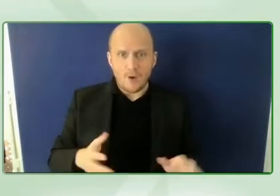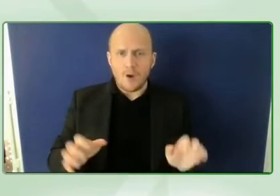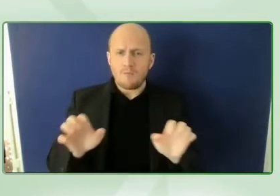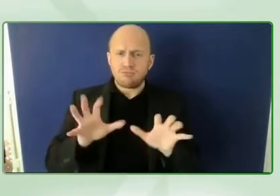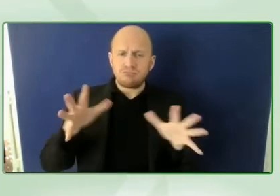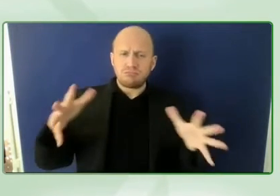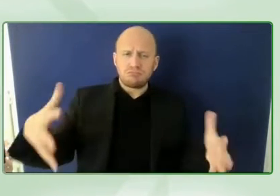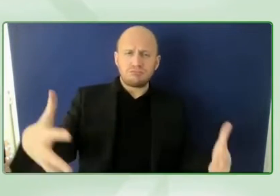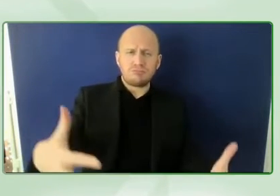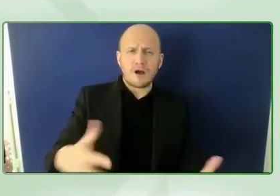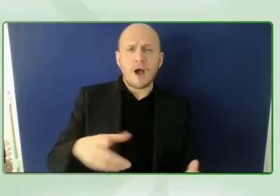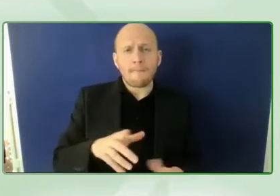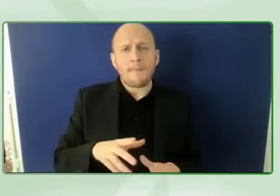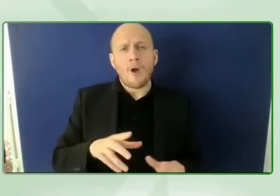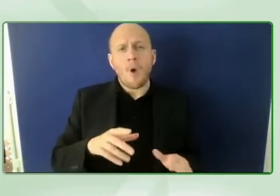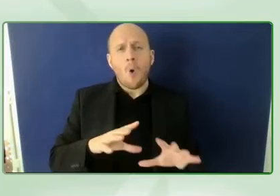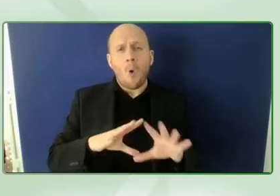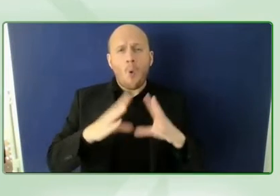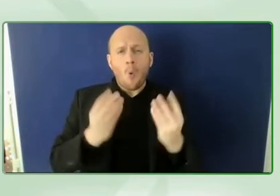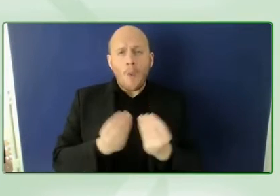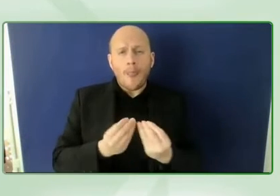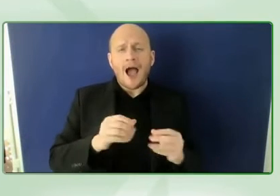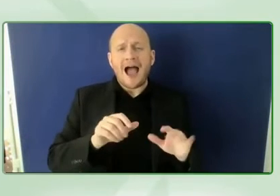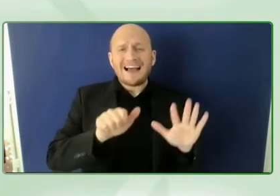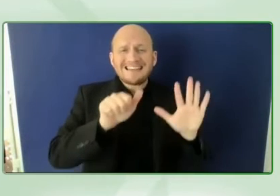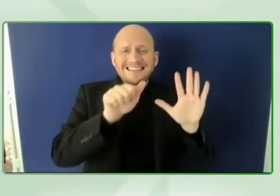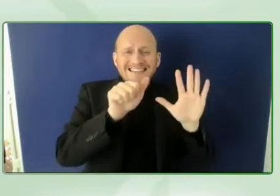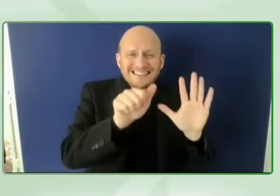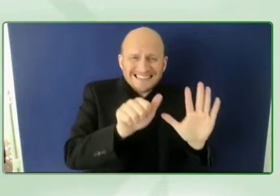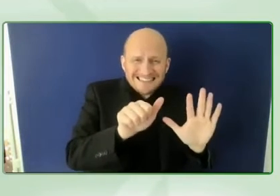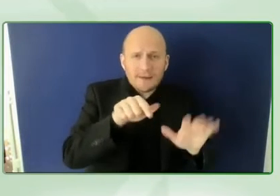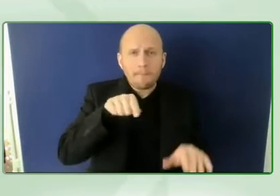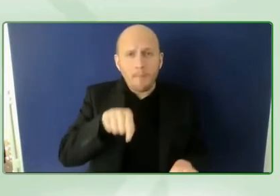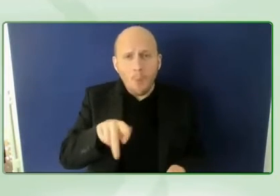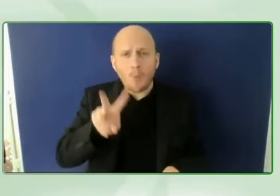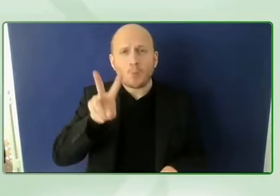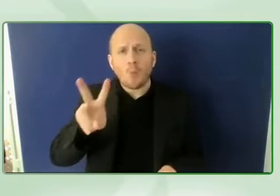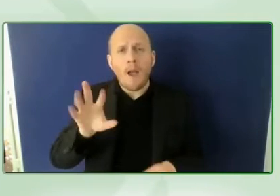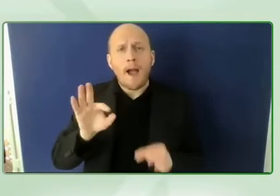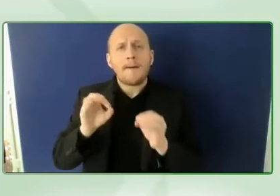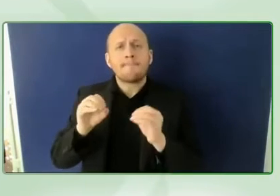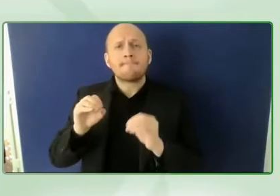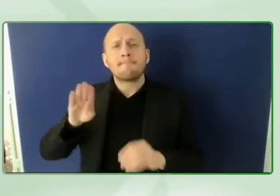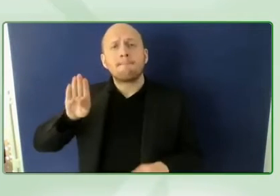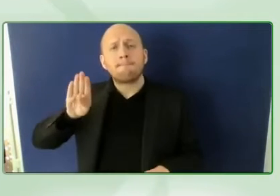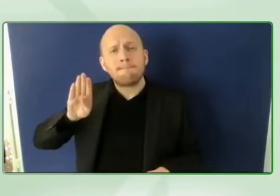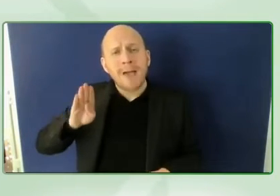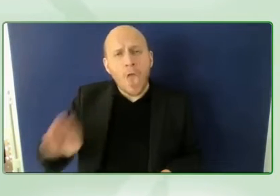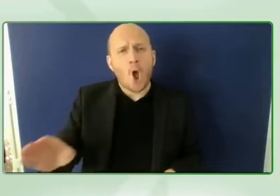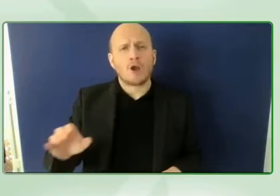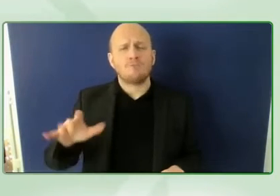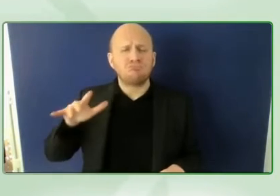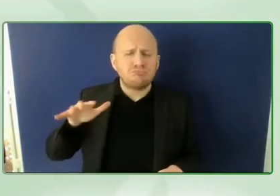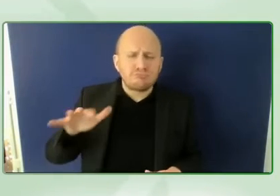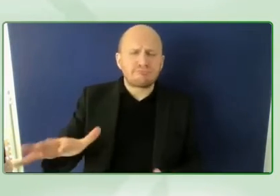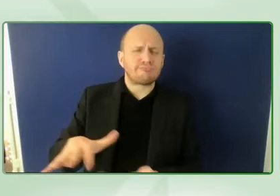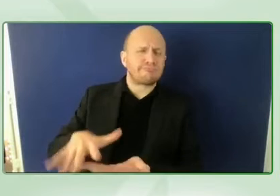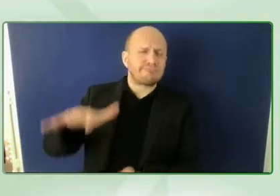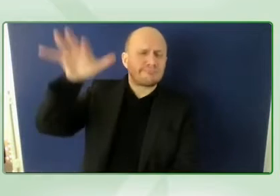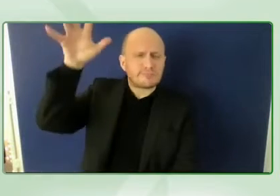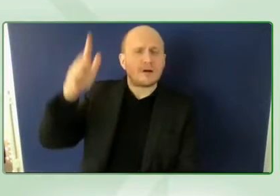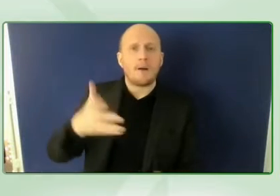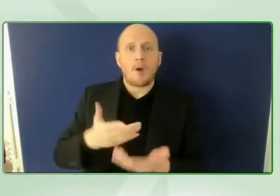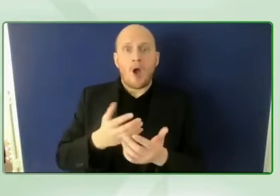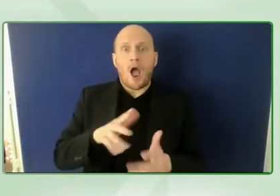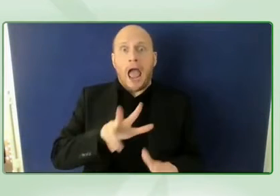80 of the planet's population so we've got a lot of awareness and the research is also showing that every one in five